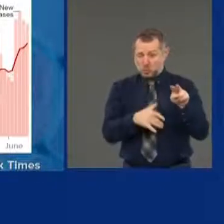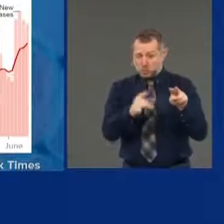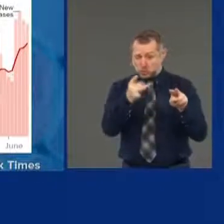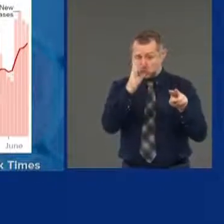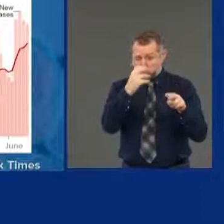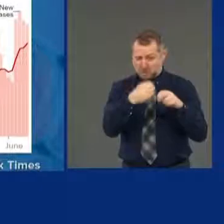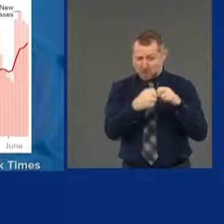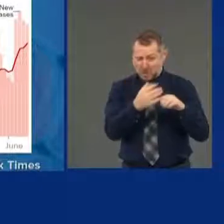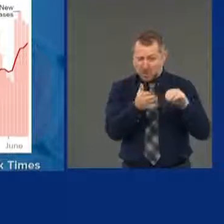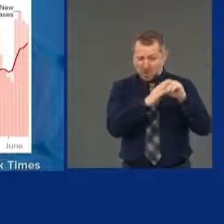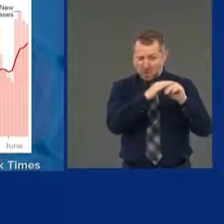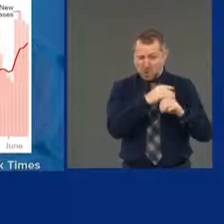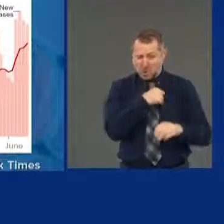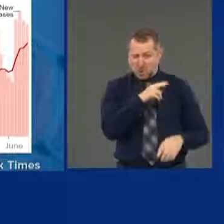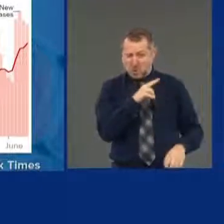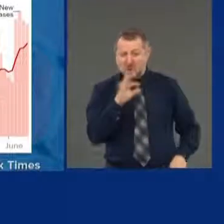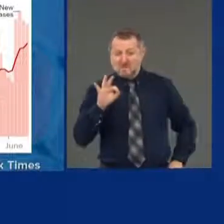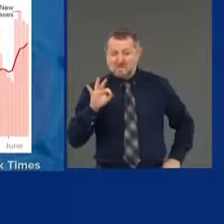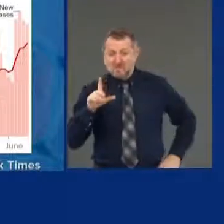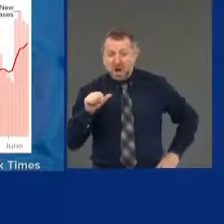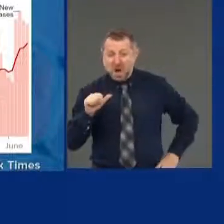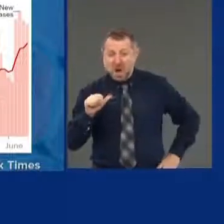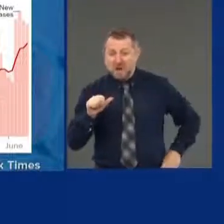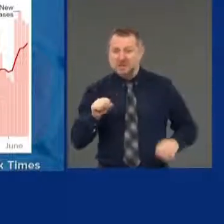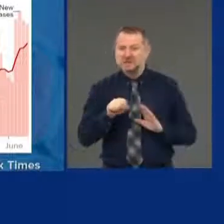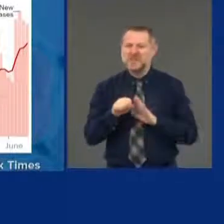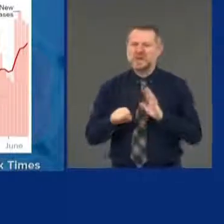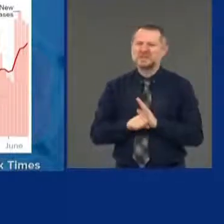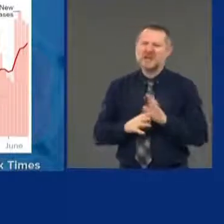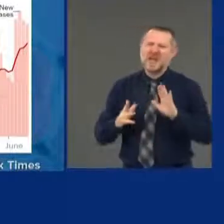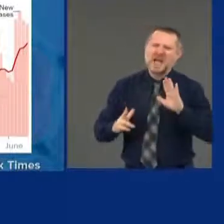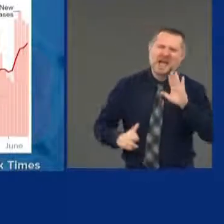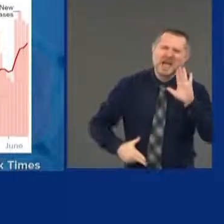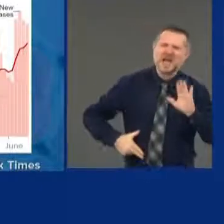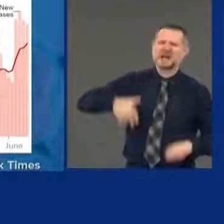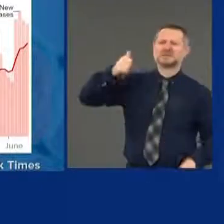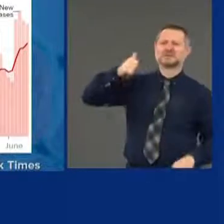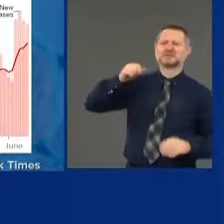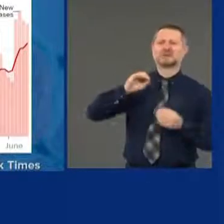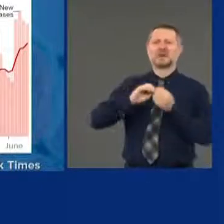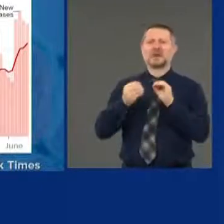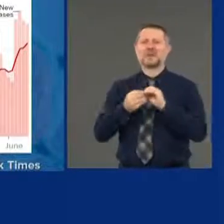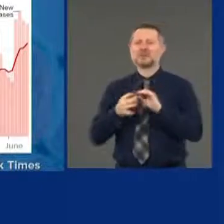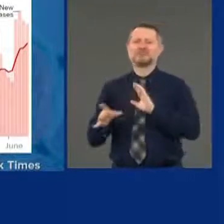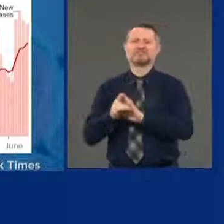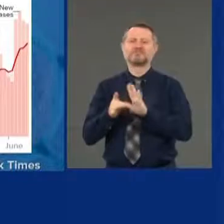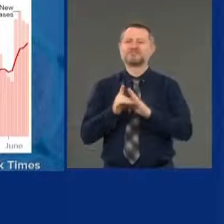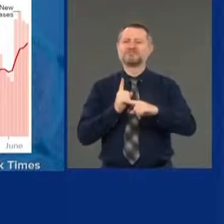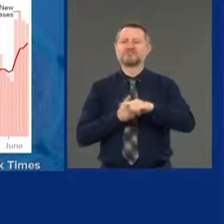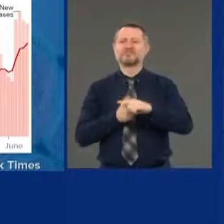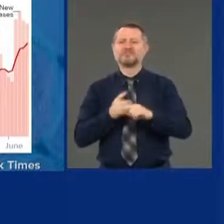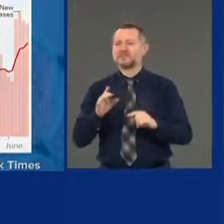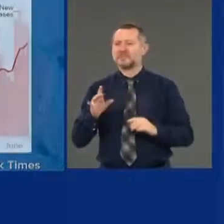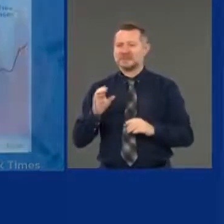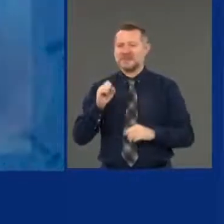has the highest number of cases yesterday.